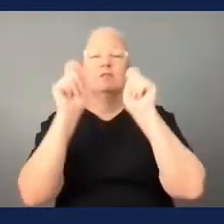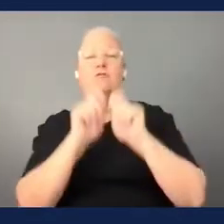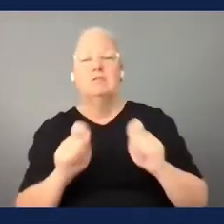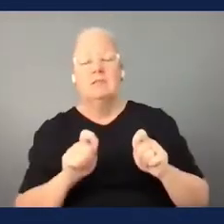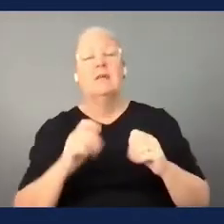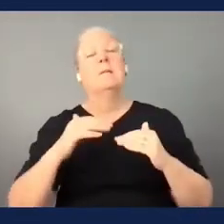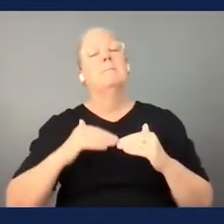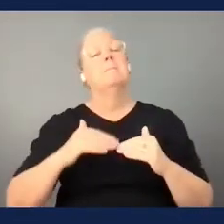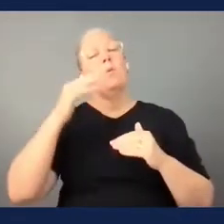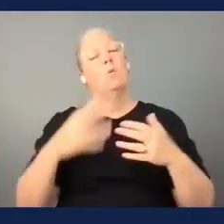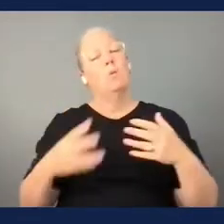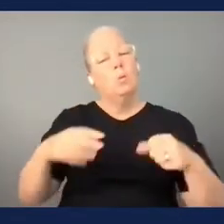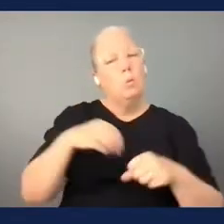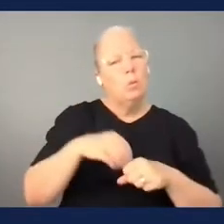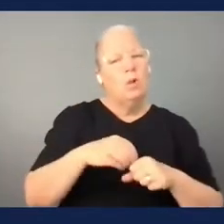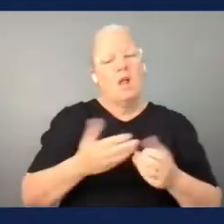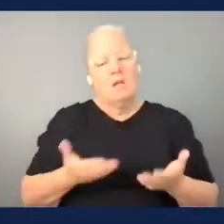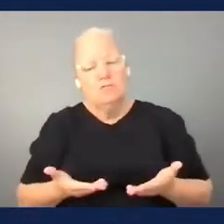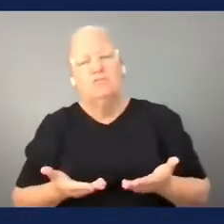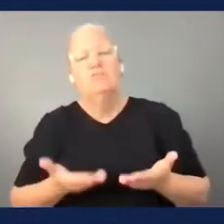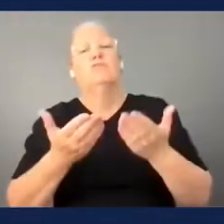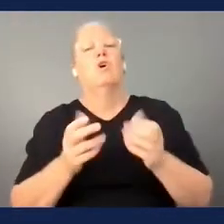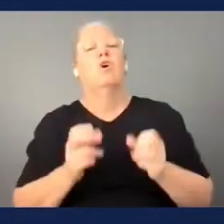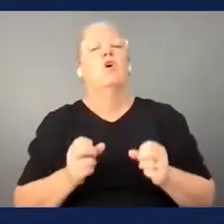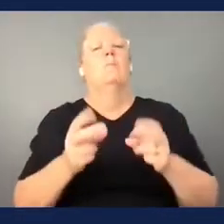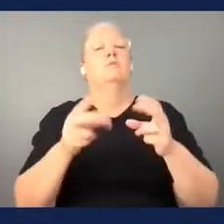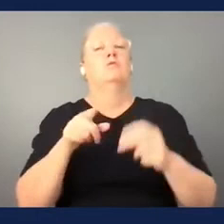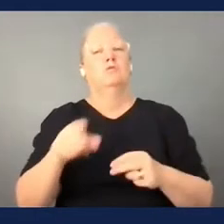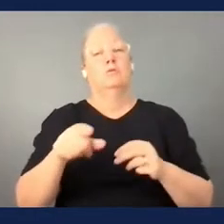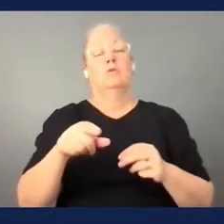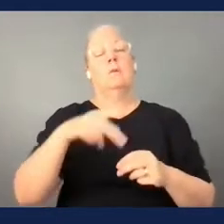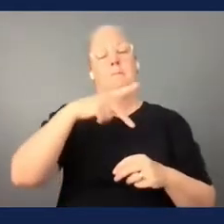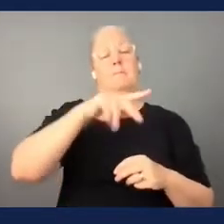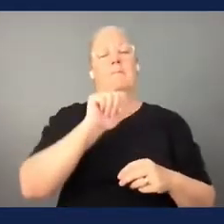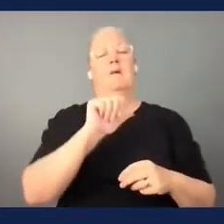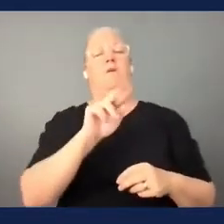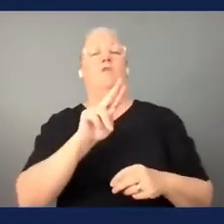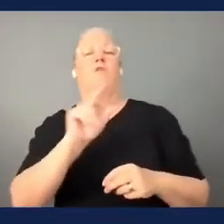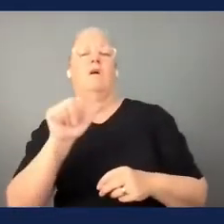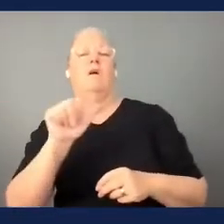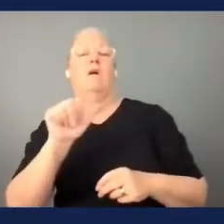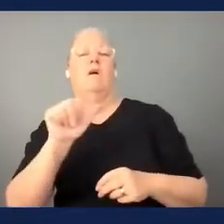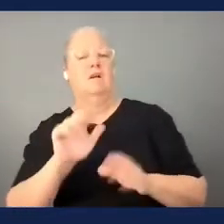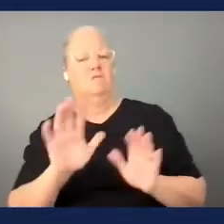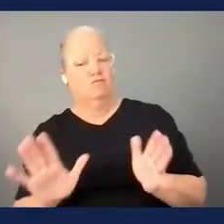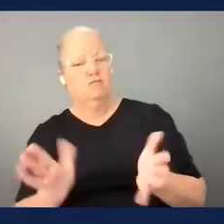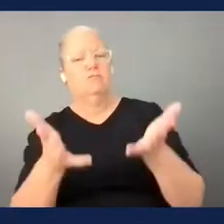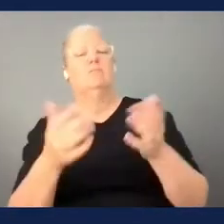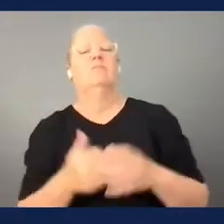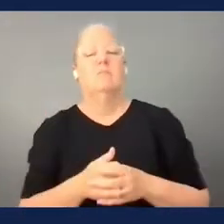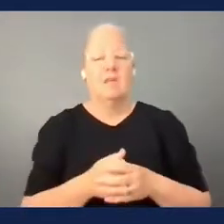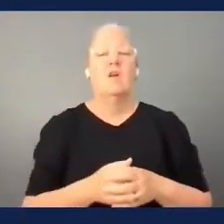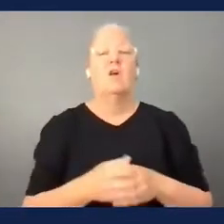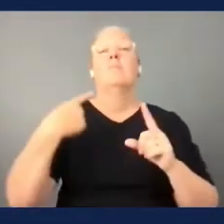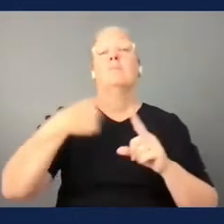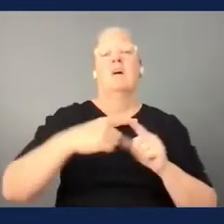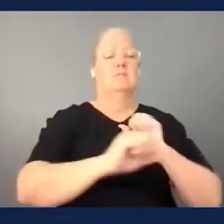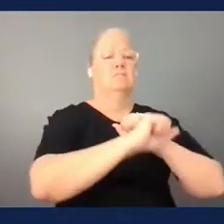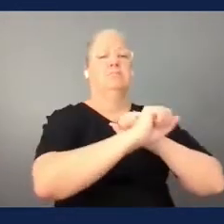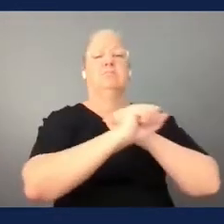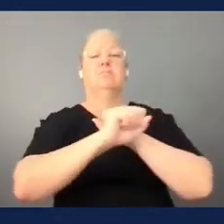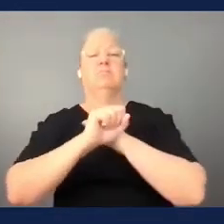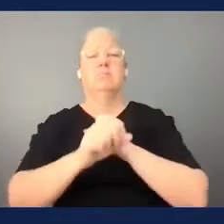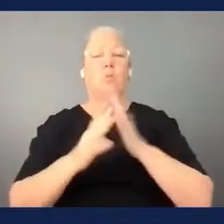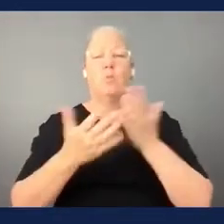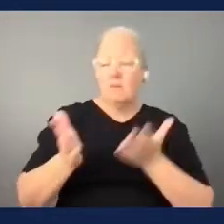opportunities through their countries or the region and then just showcasing and spreading awareness about the opportunities available for all persons